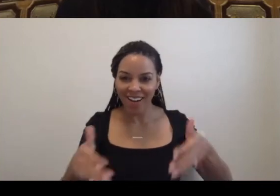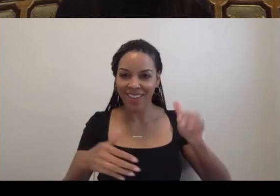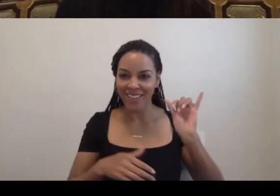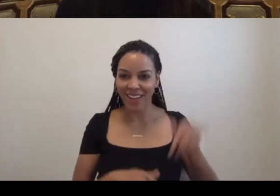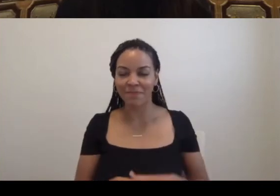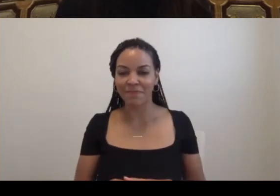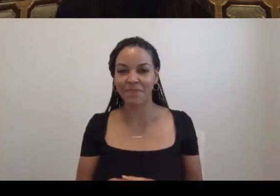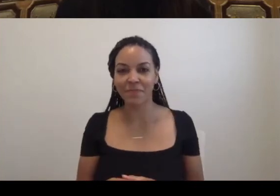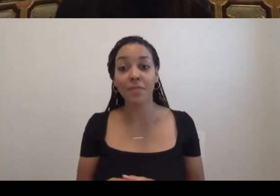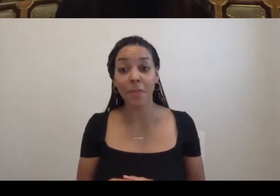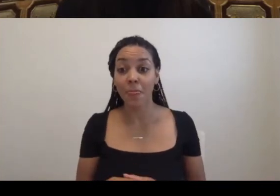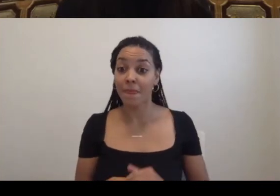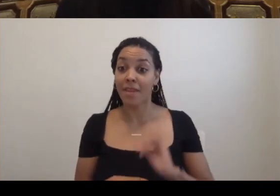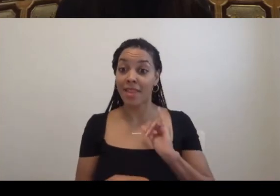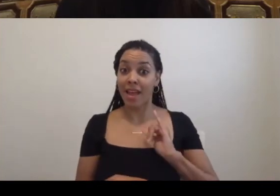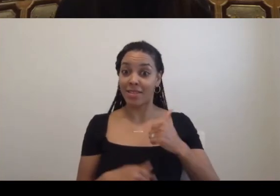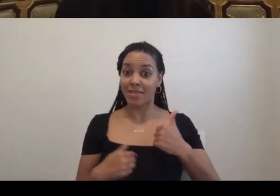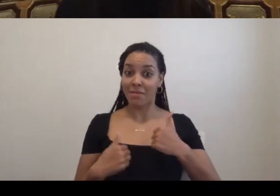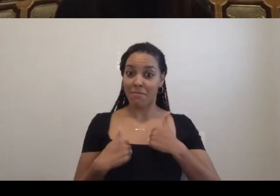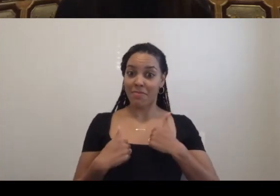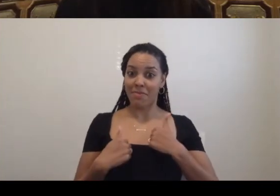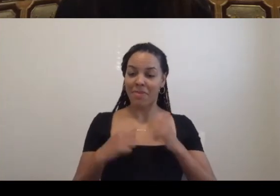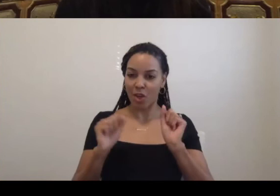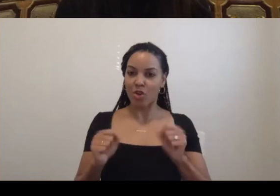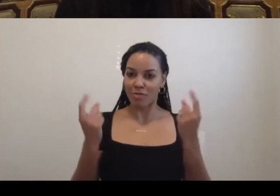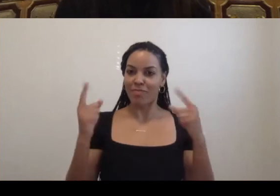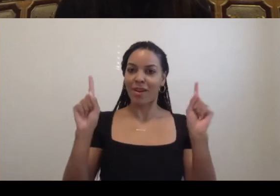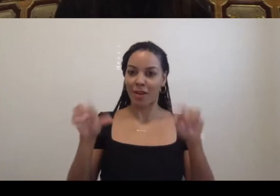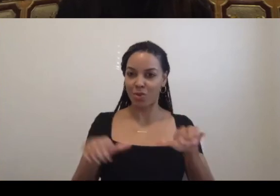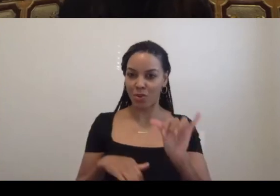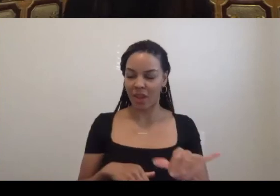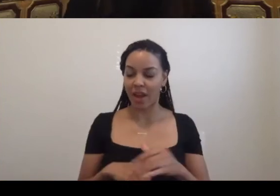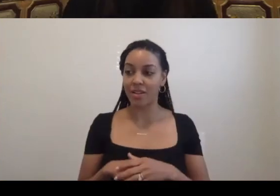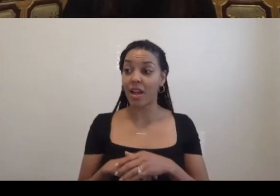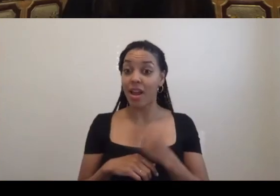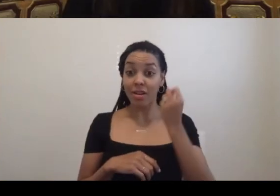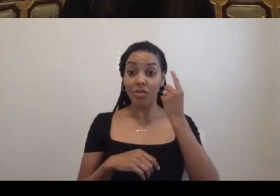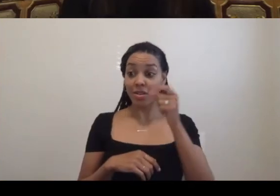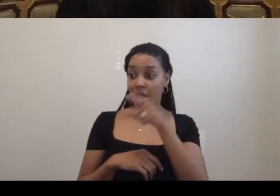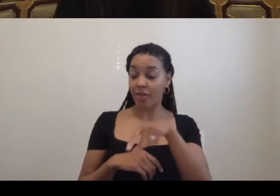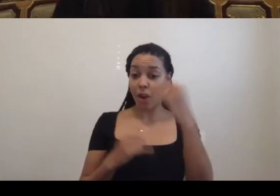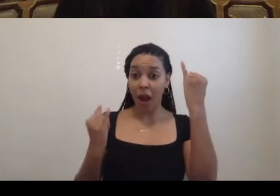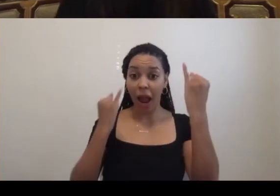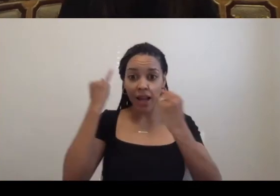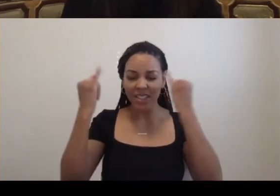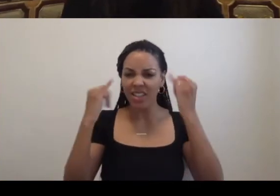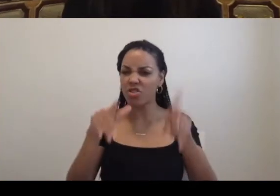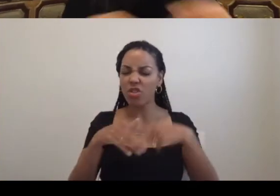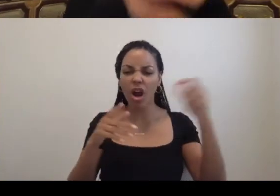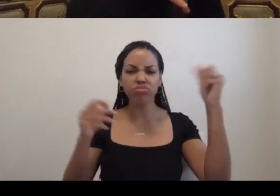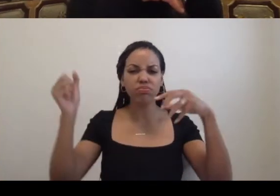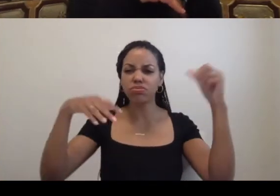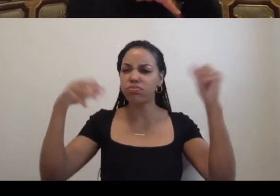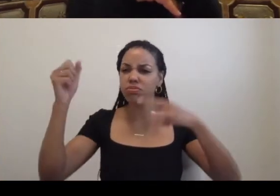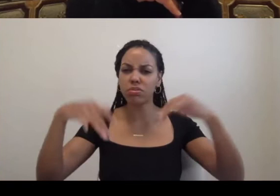That's what I could do. The ideas flew. And we got up and walked out